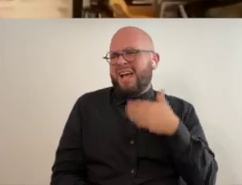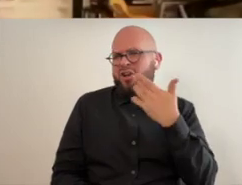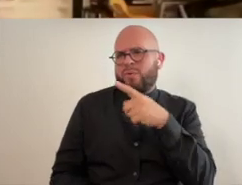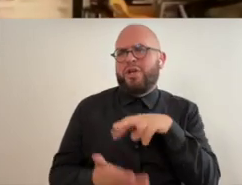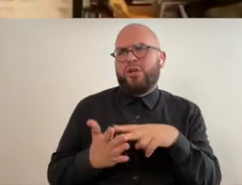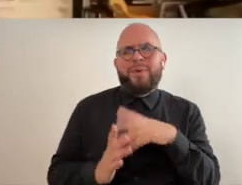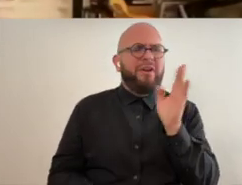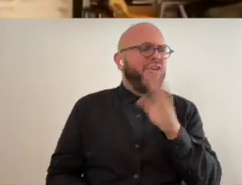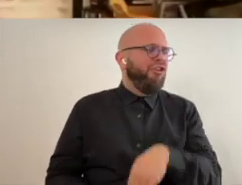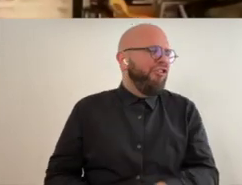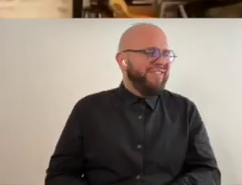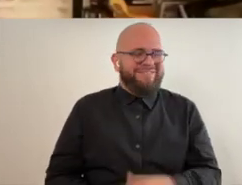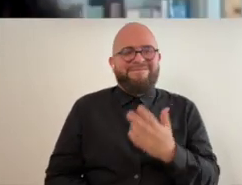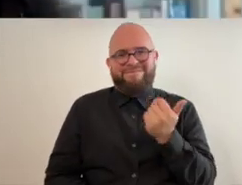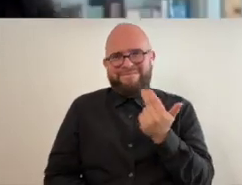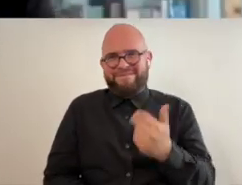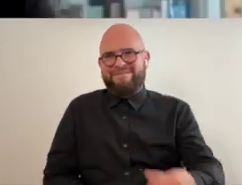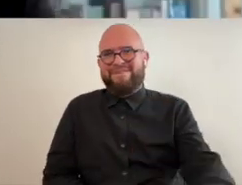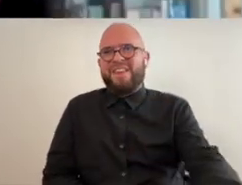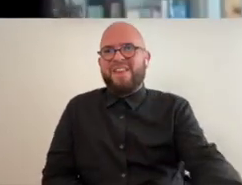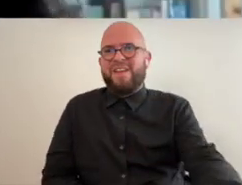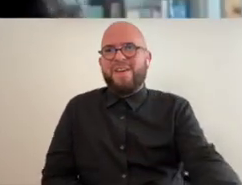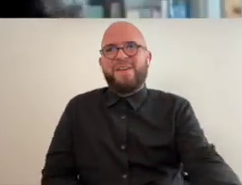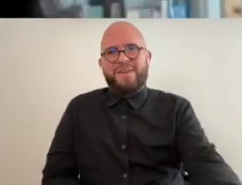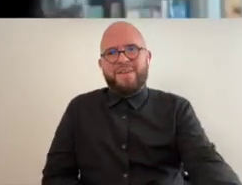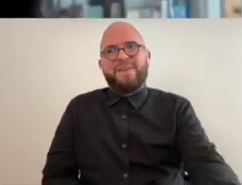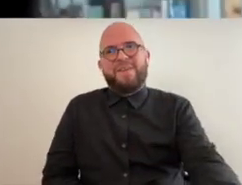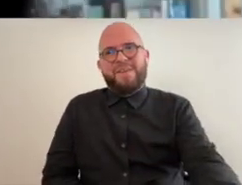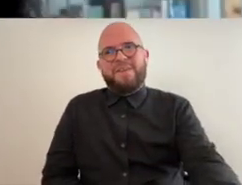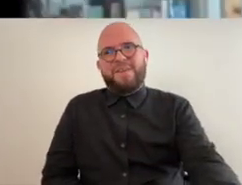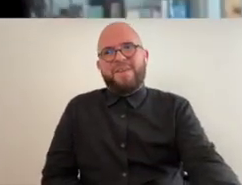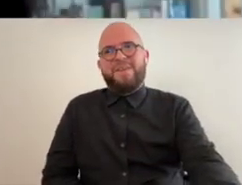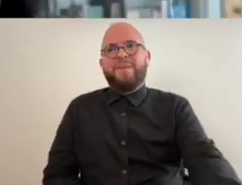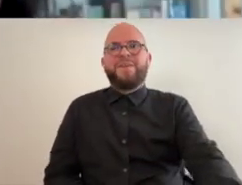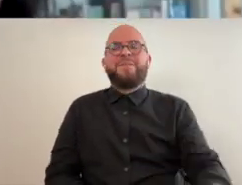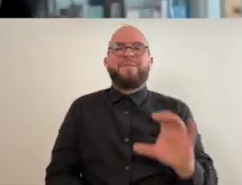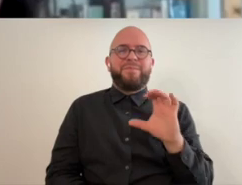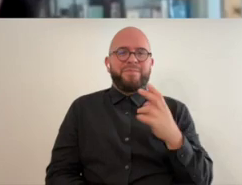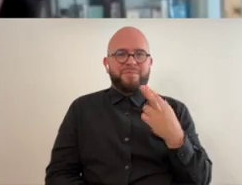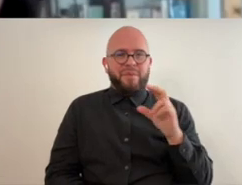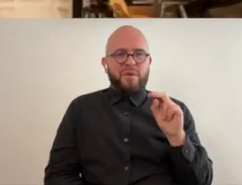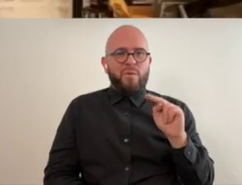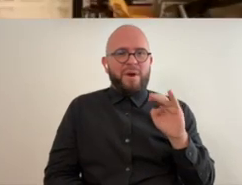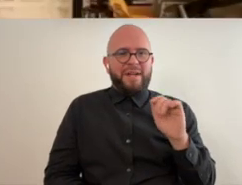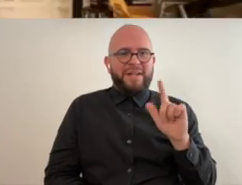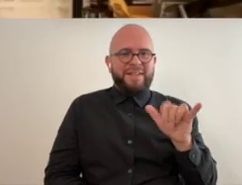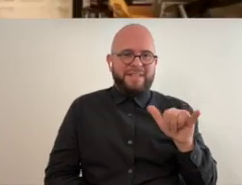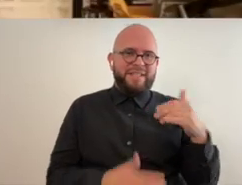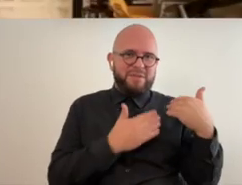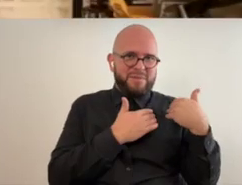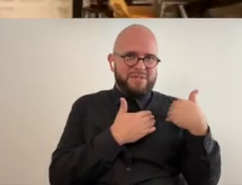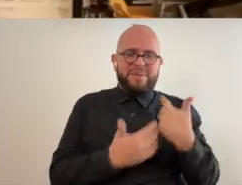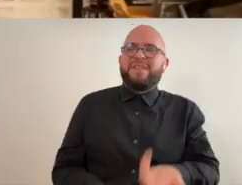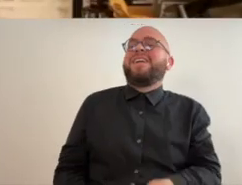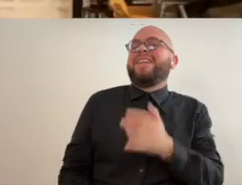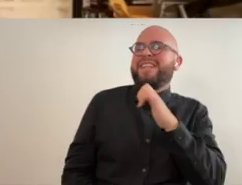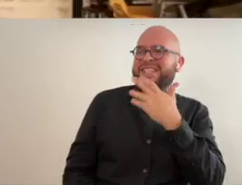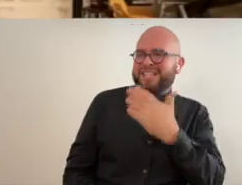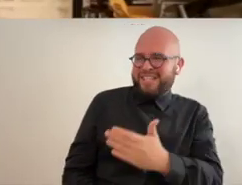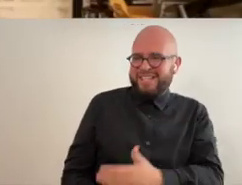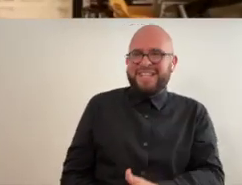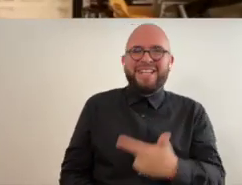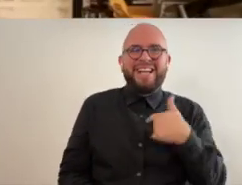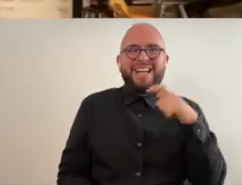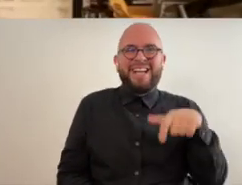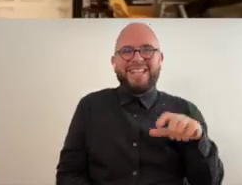yeah chronically responsible oh that's good i